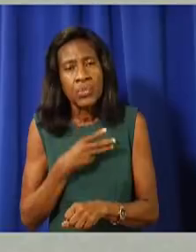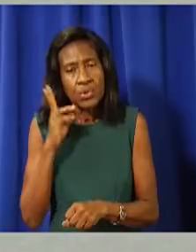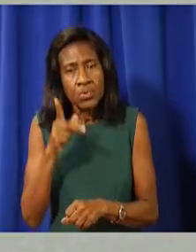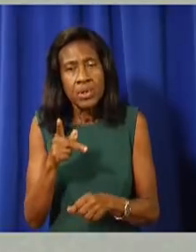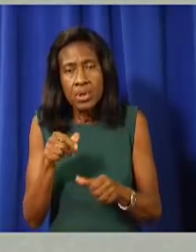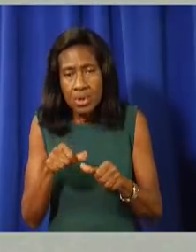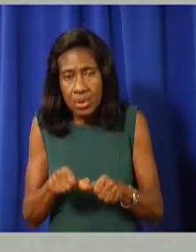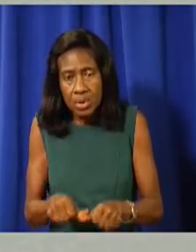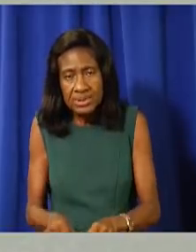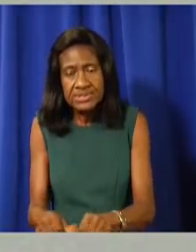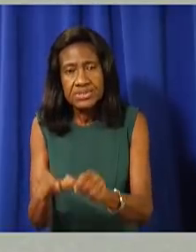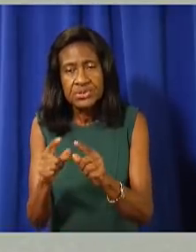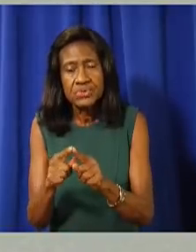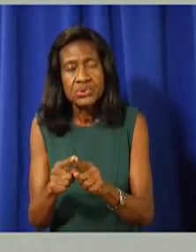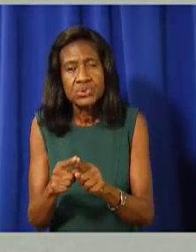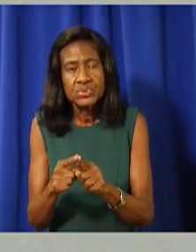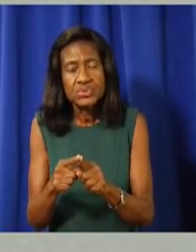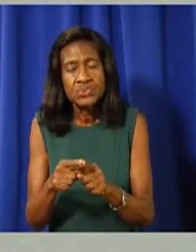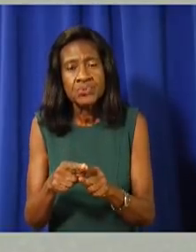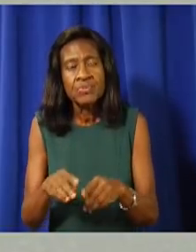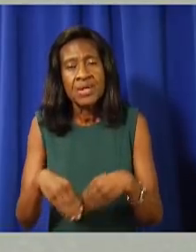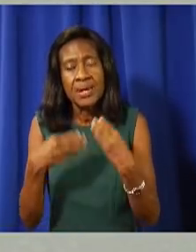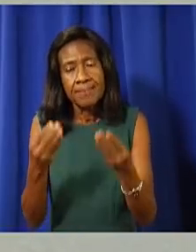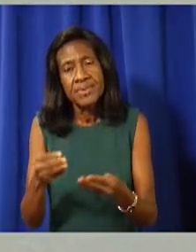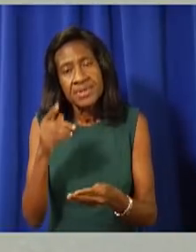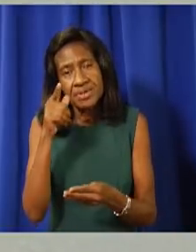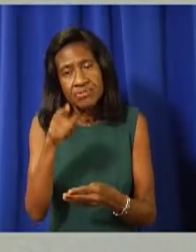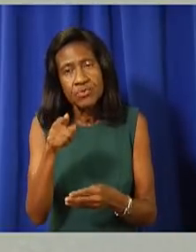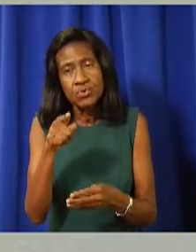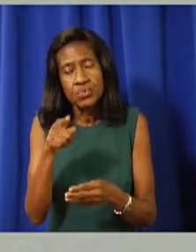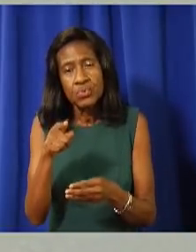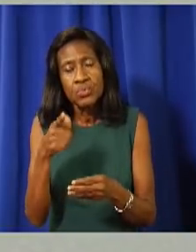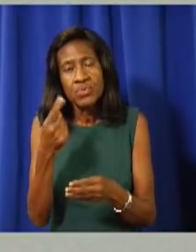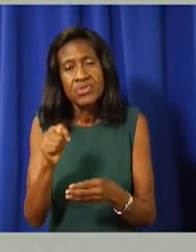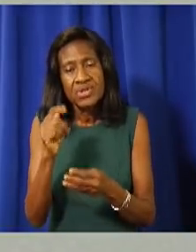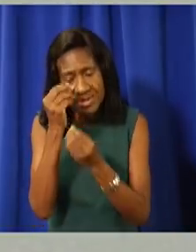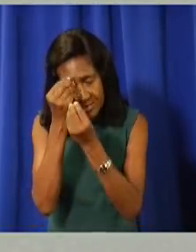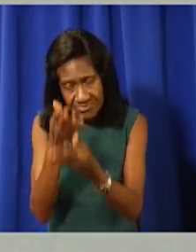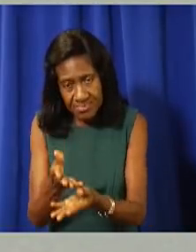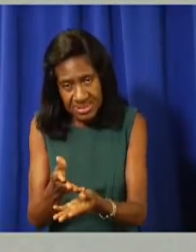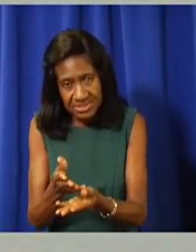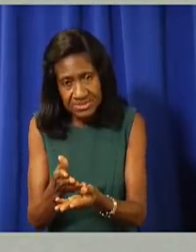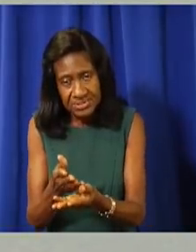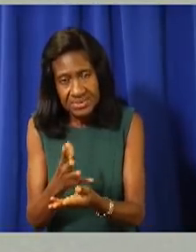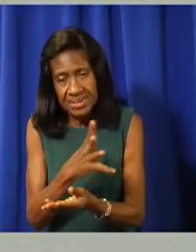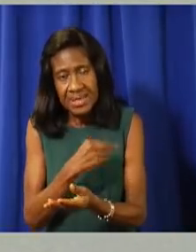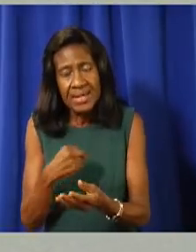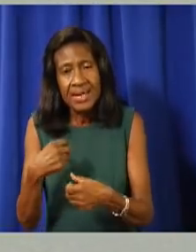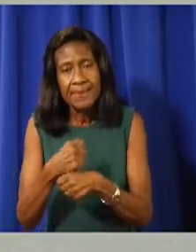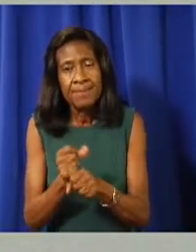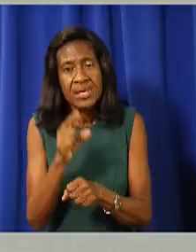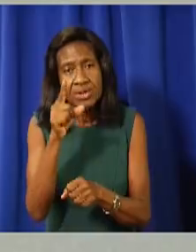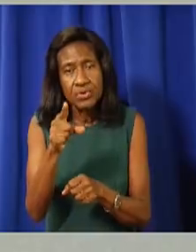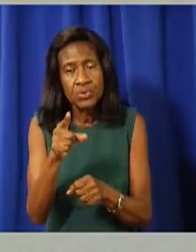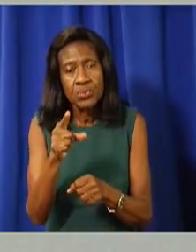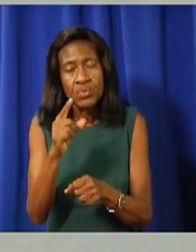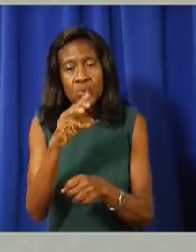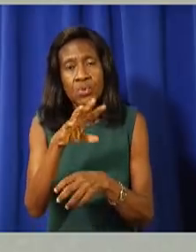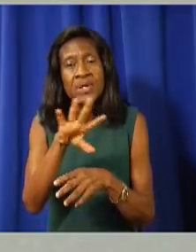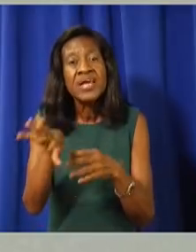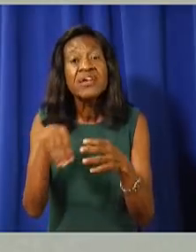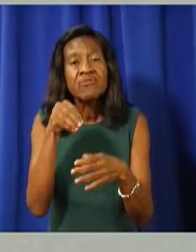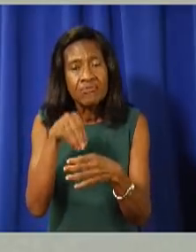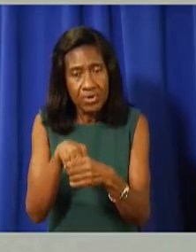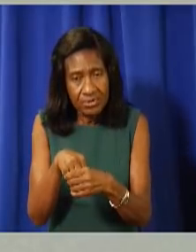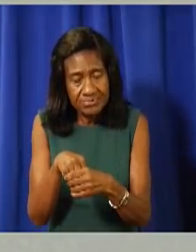We will keep you informed and involved in our discussions as we honour our commitment to you, the